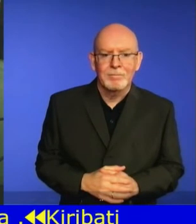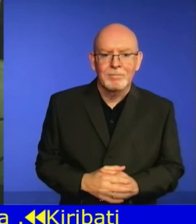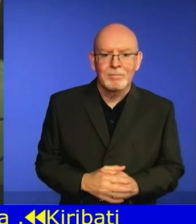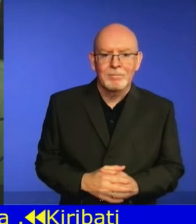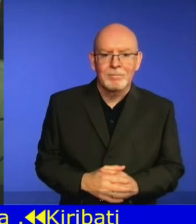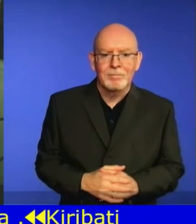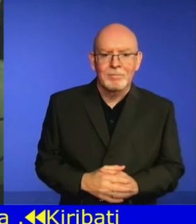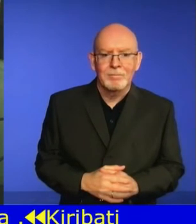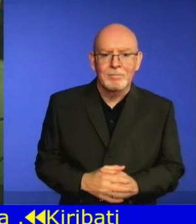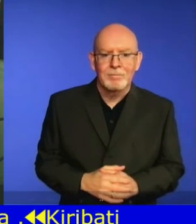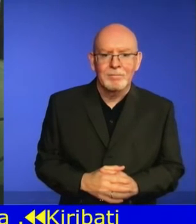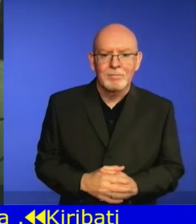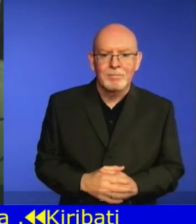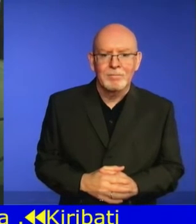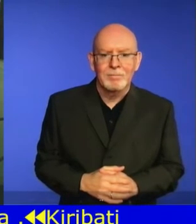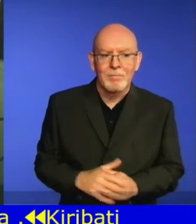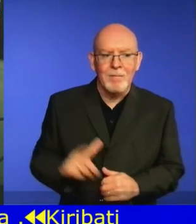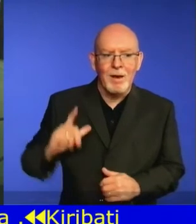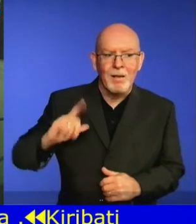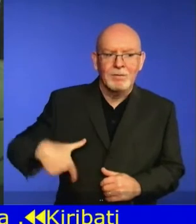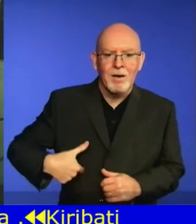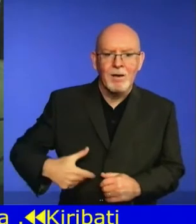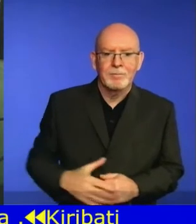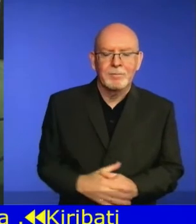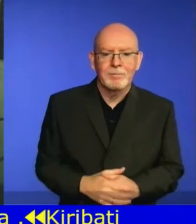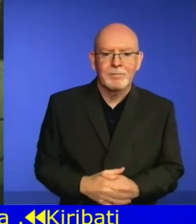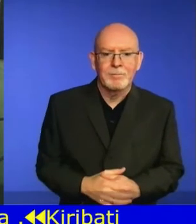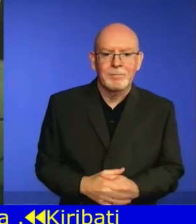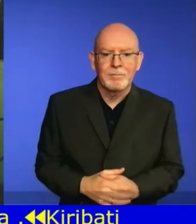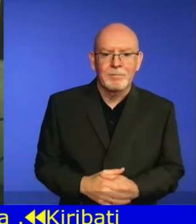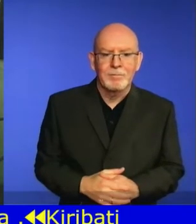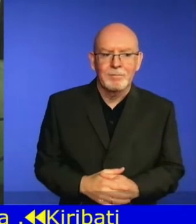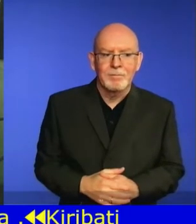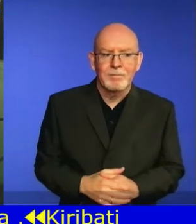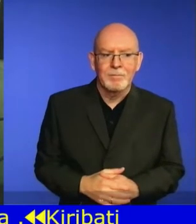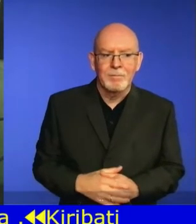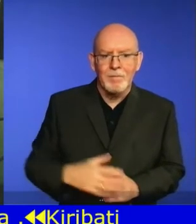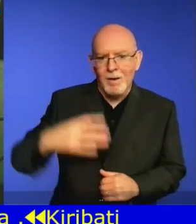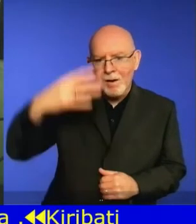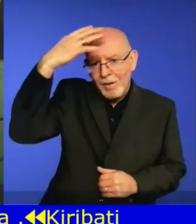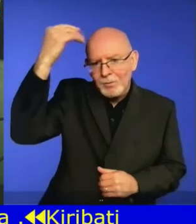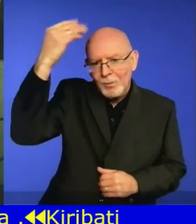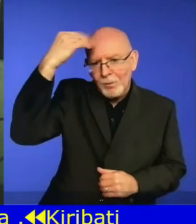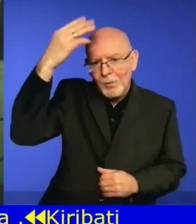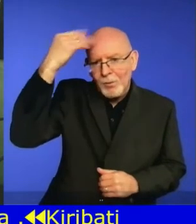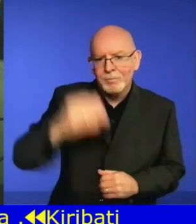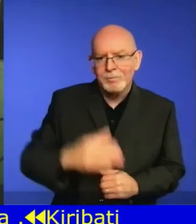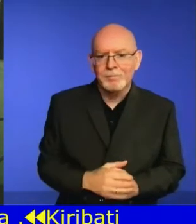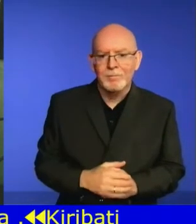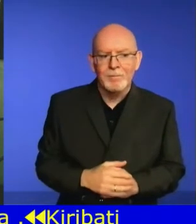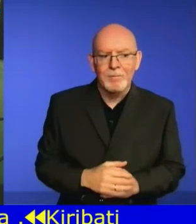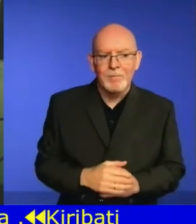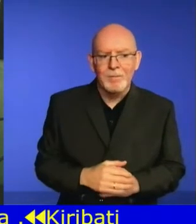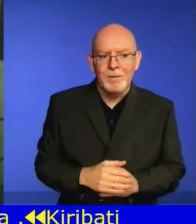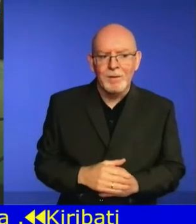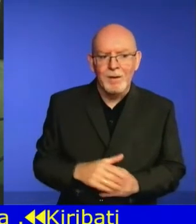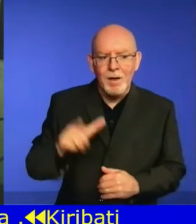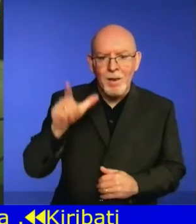Liberia, Liberia, Libya,